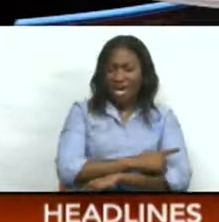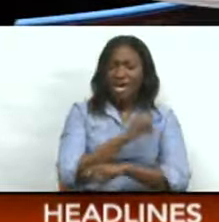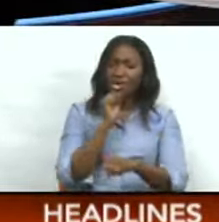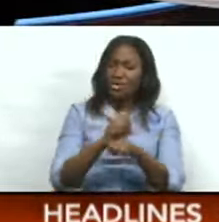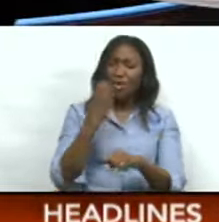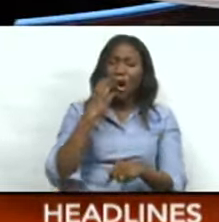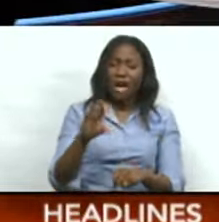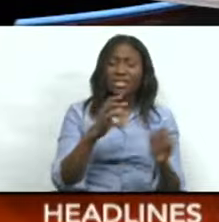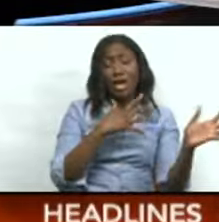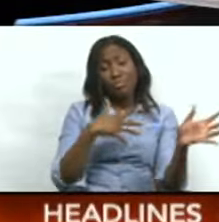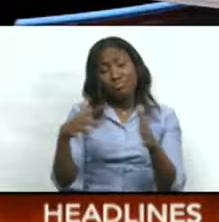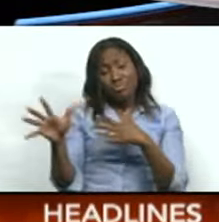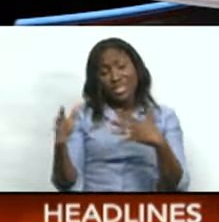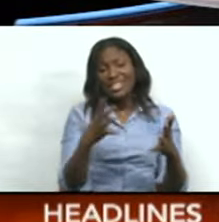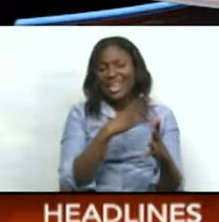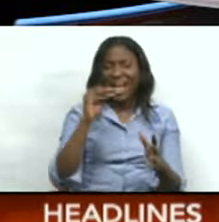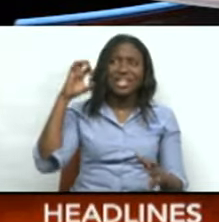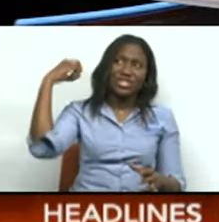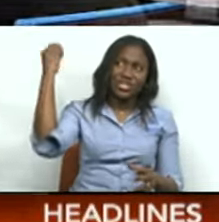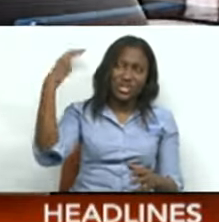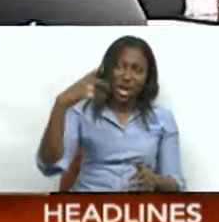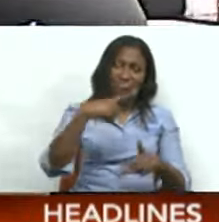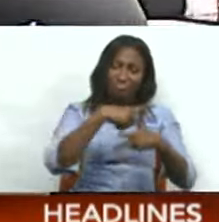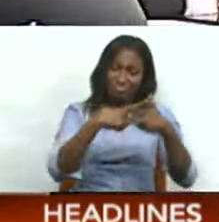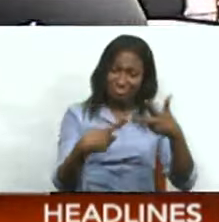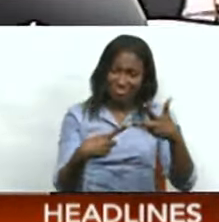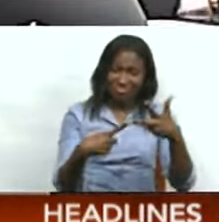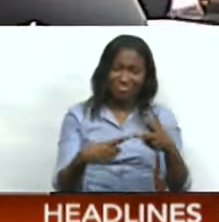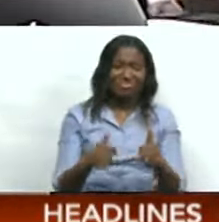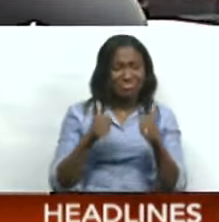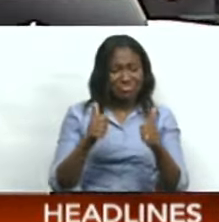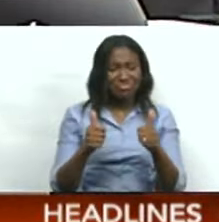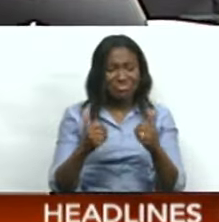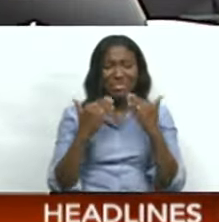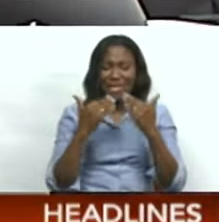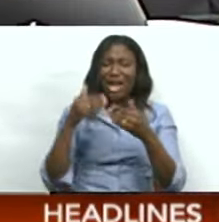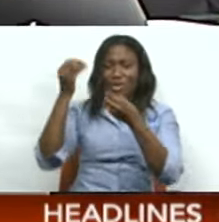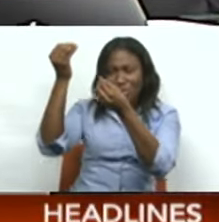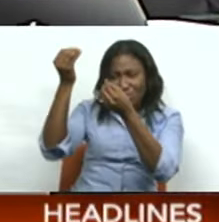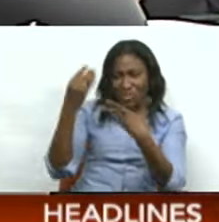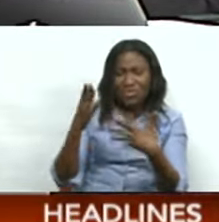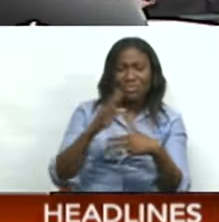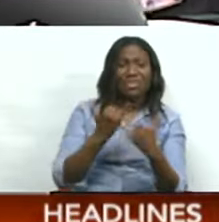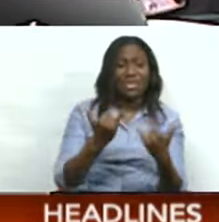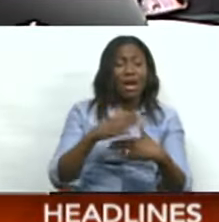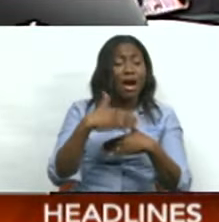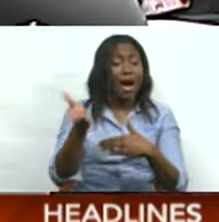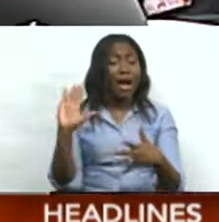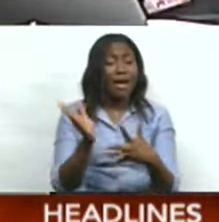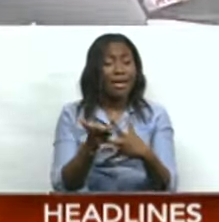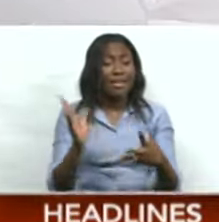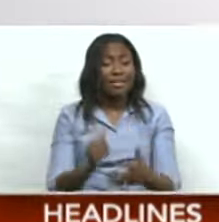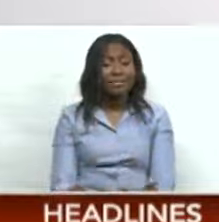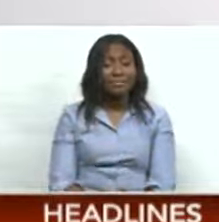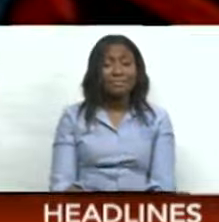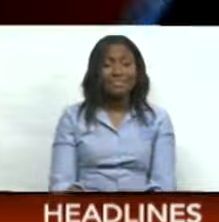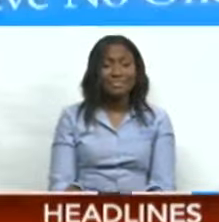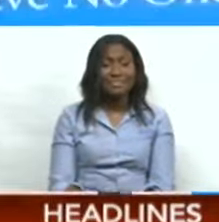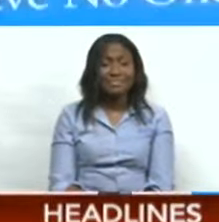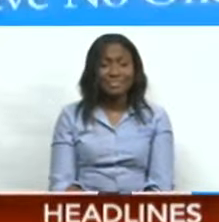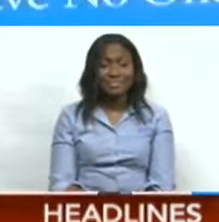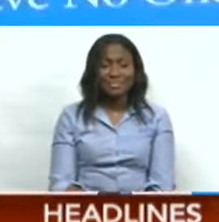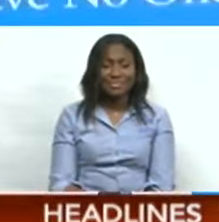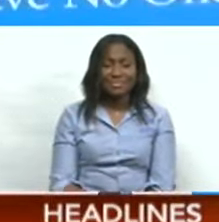hot, breezy and sunny. Sounds fantastic. Thank you so much, Killeen. Well, let's tell you what's still to come in the news. Are